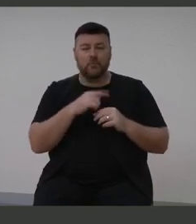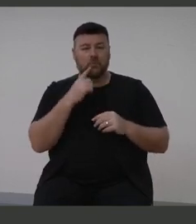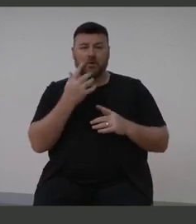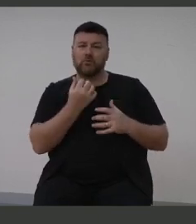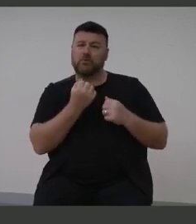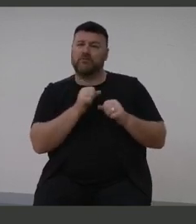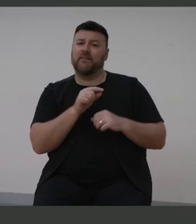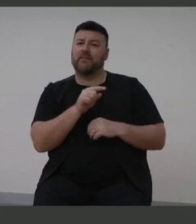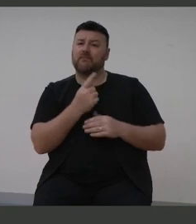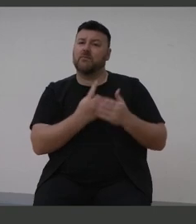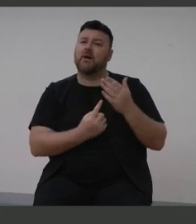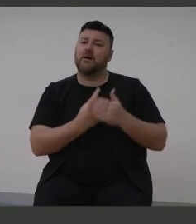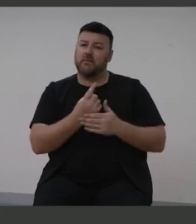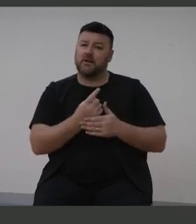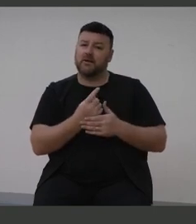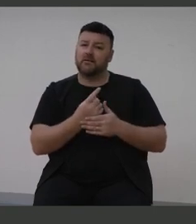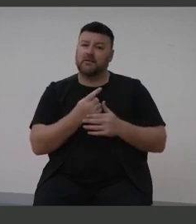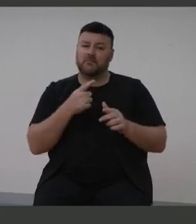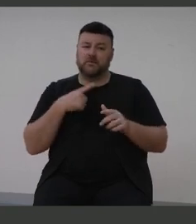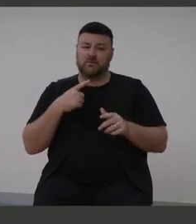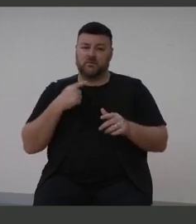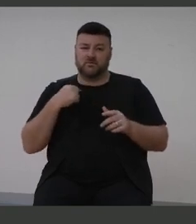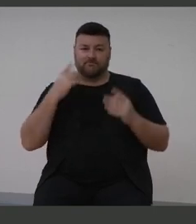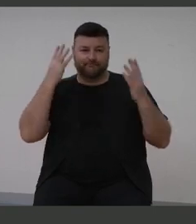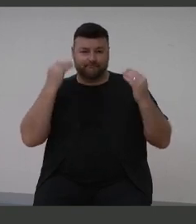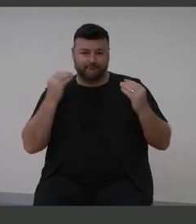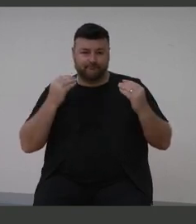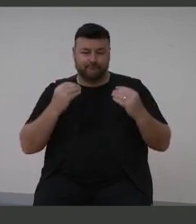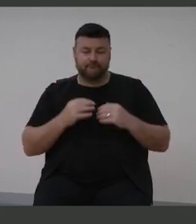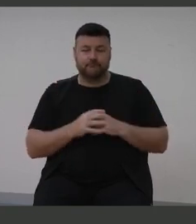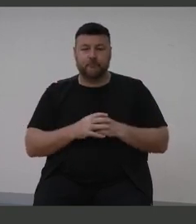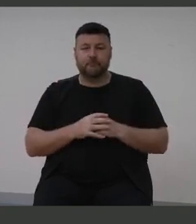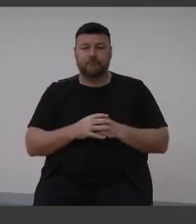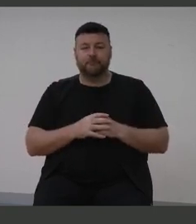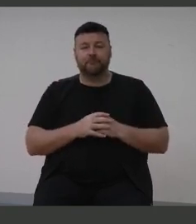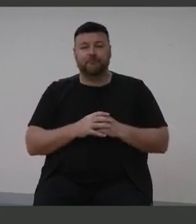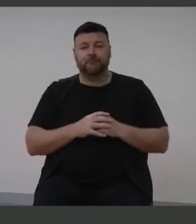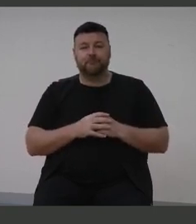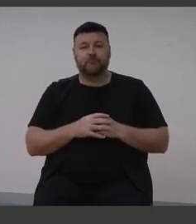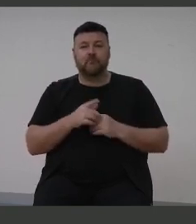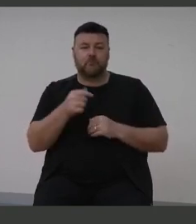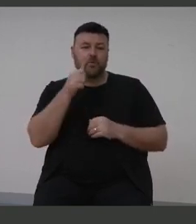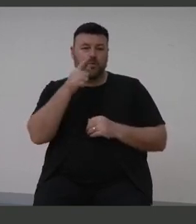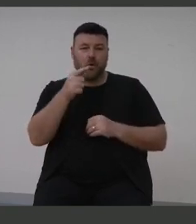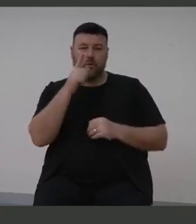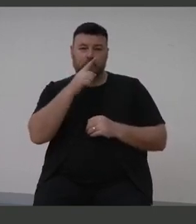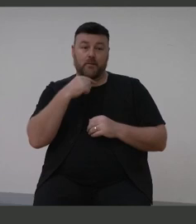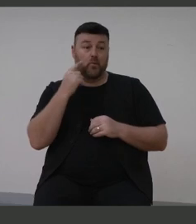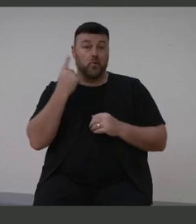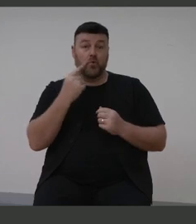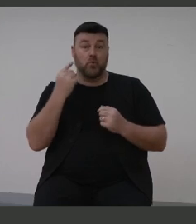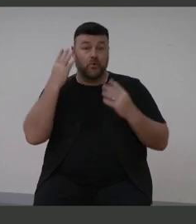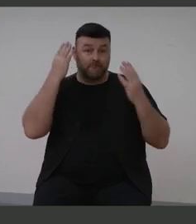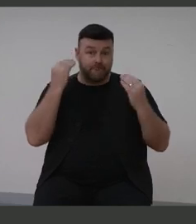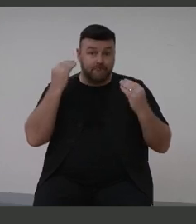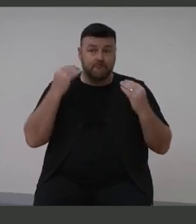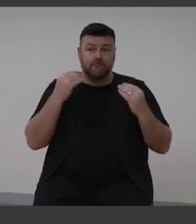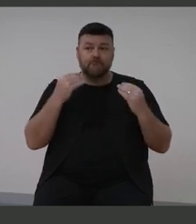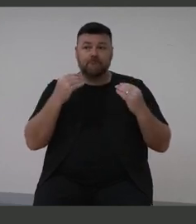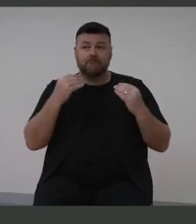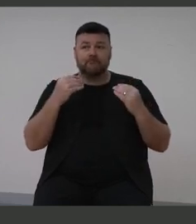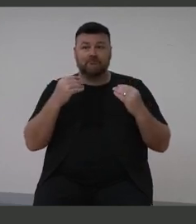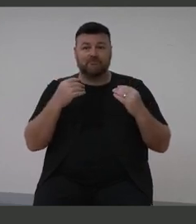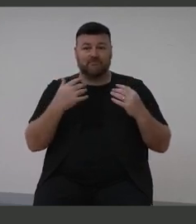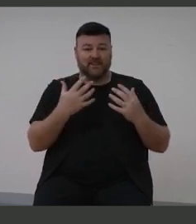some of the associated factors that we see in young people who experience hearing loss and including mental health problems.